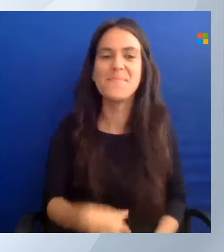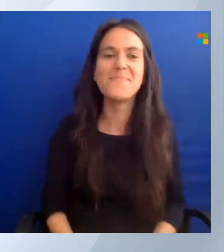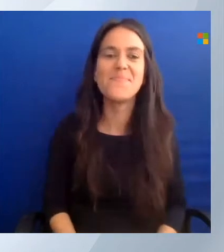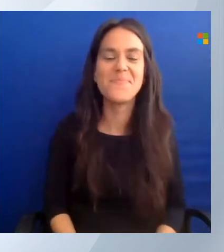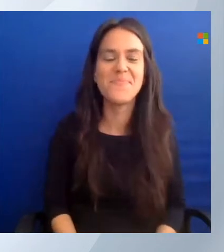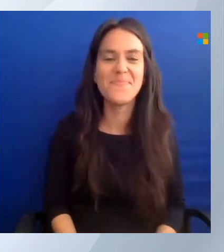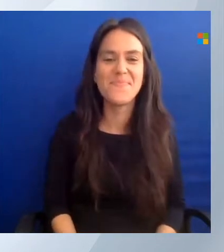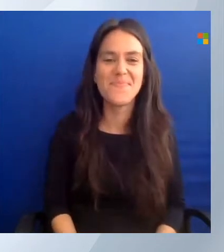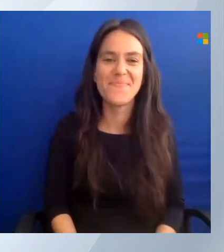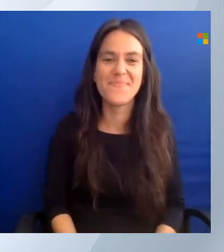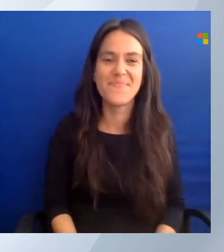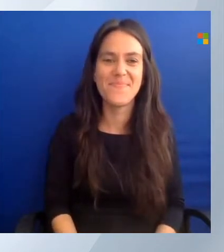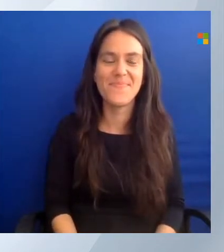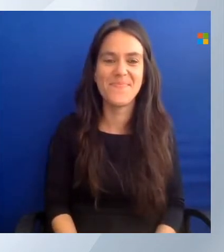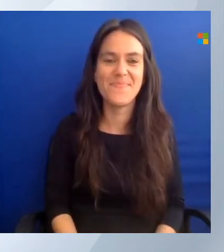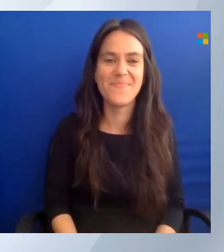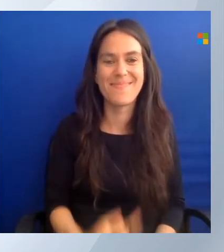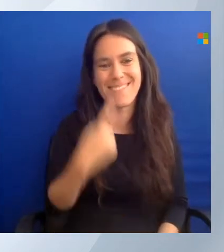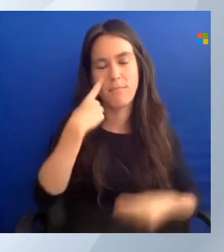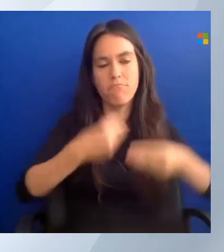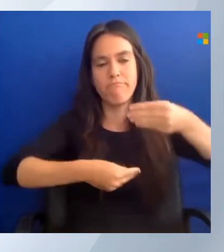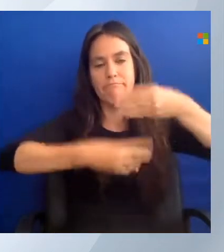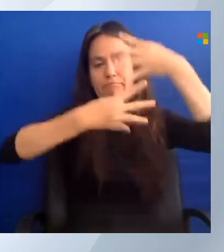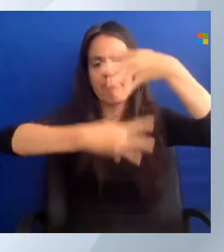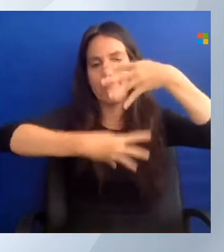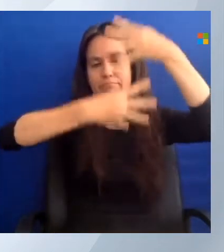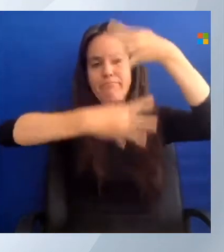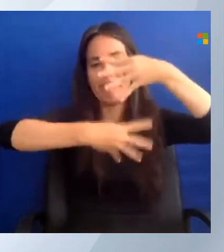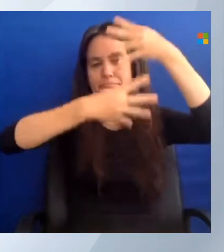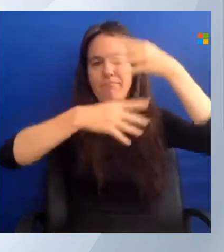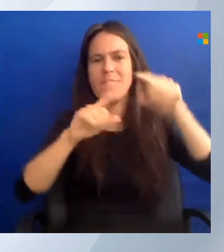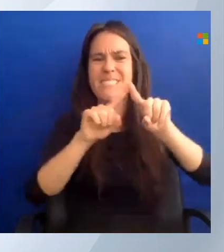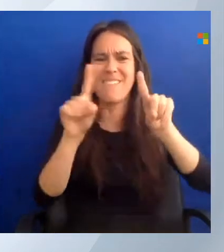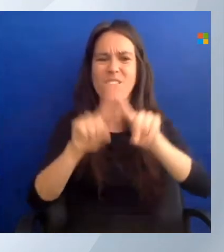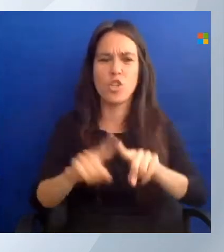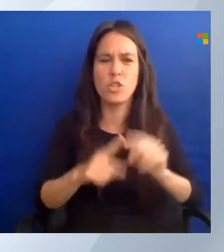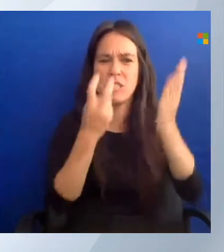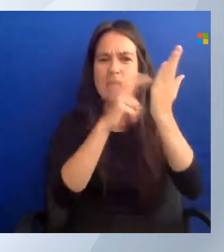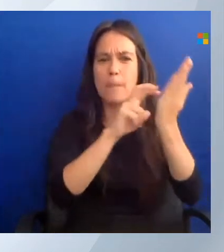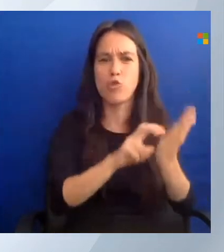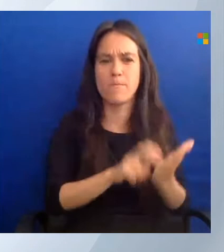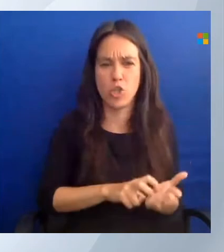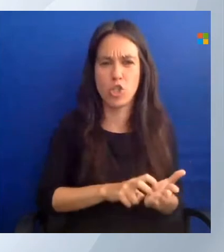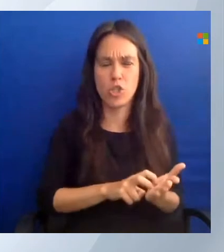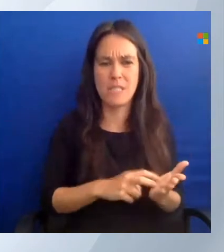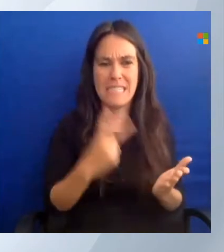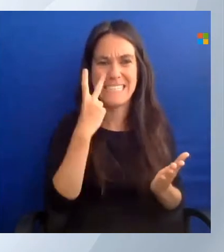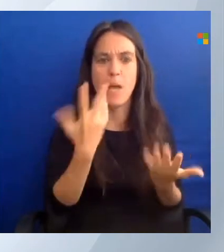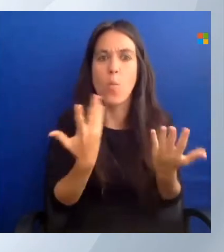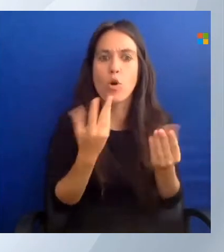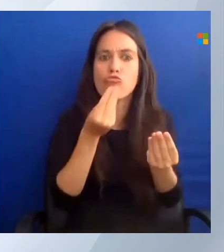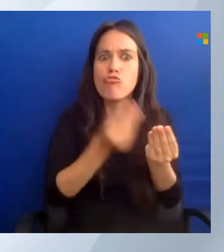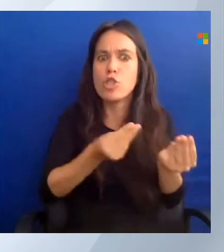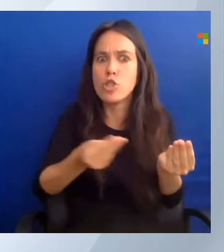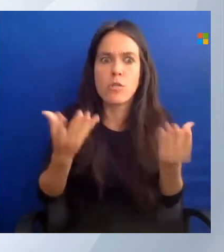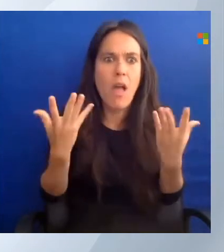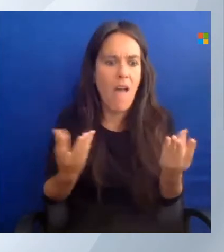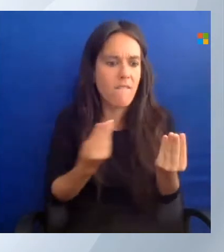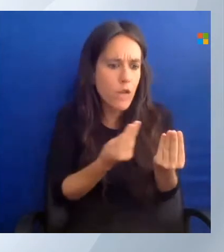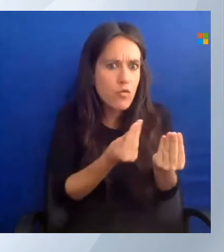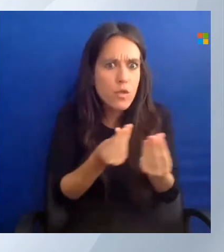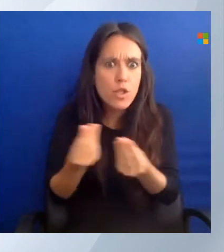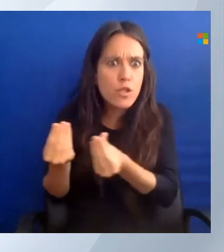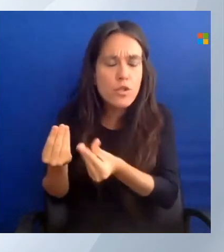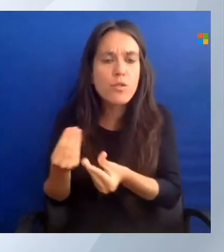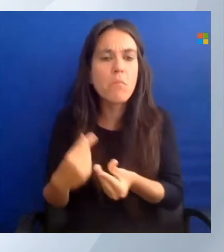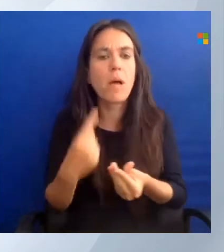Oh, it gives my other subscriptions as well. But these give some results on what resources are available. And I did not have to sign